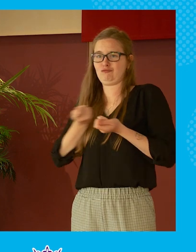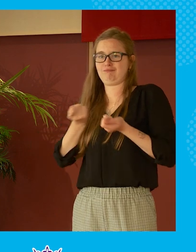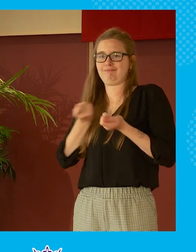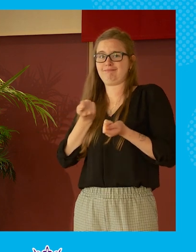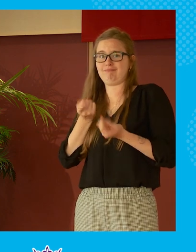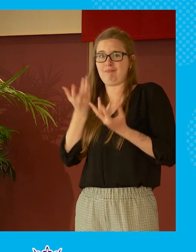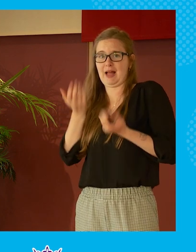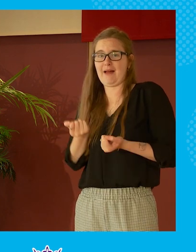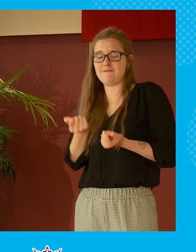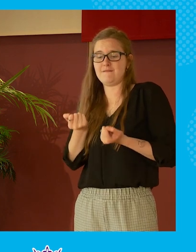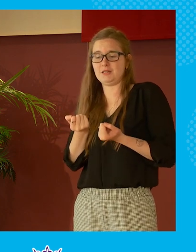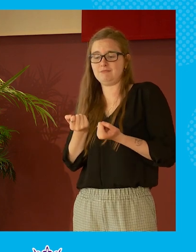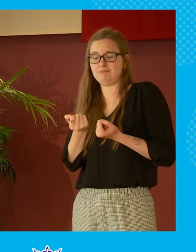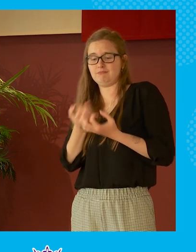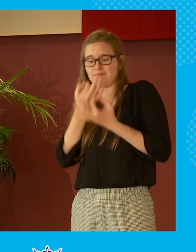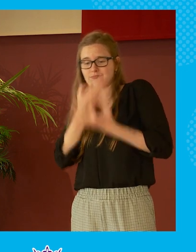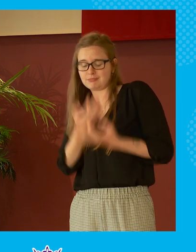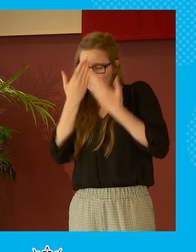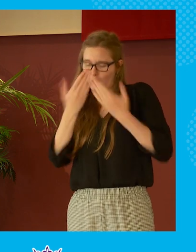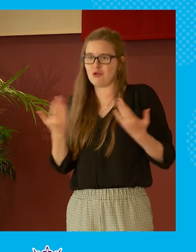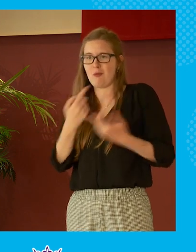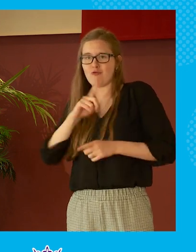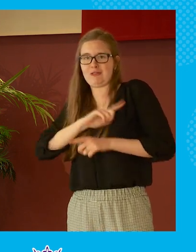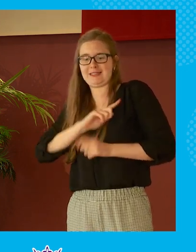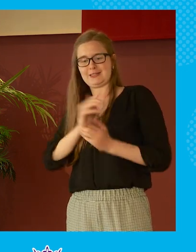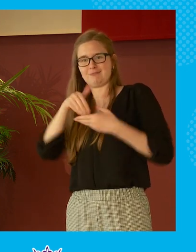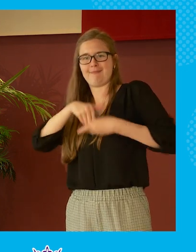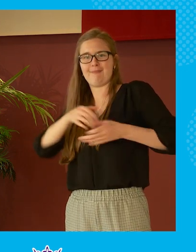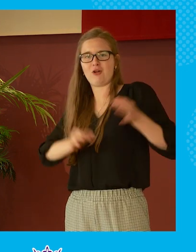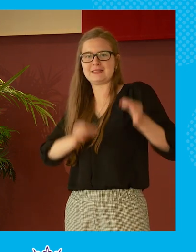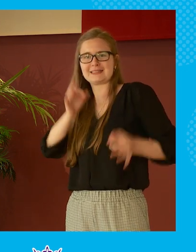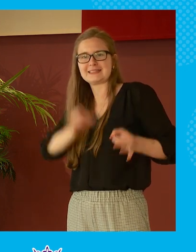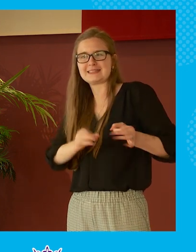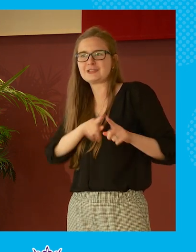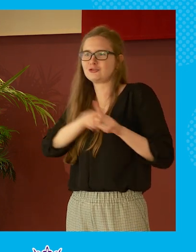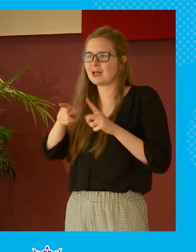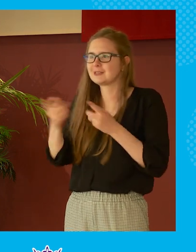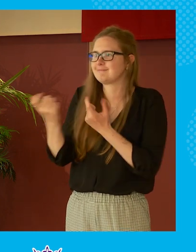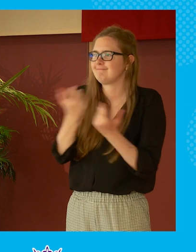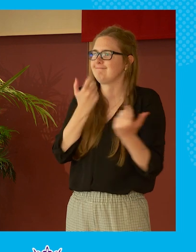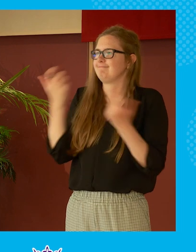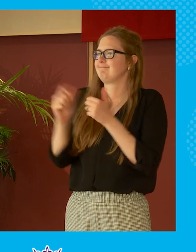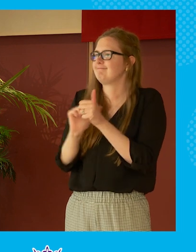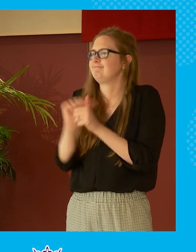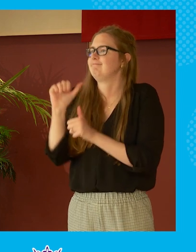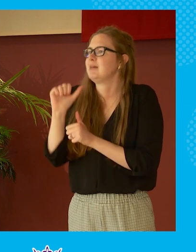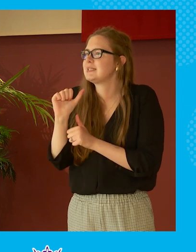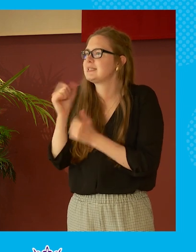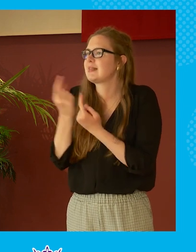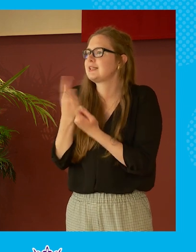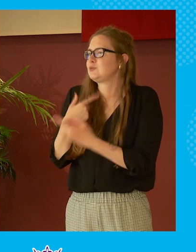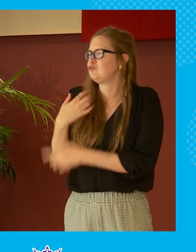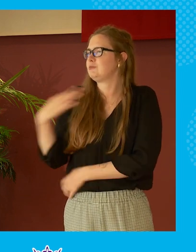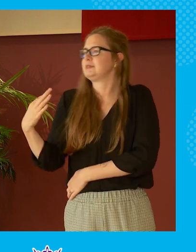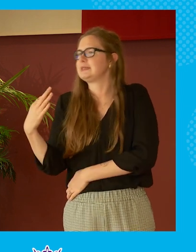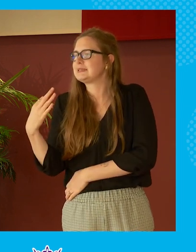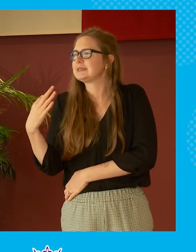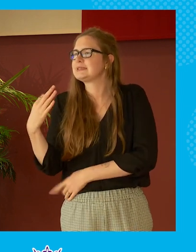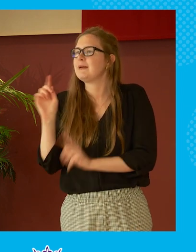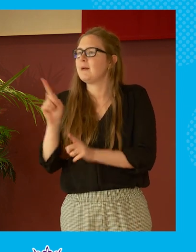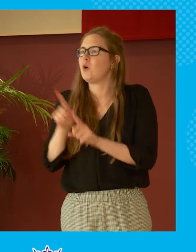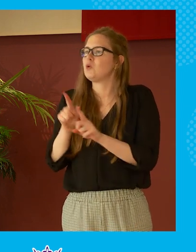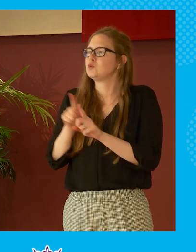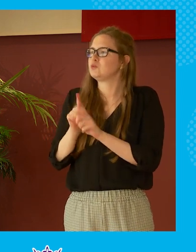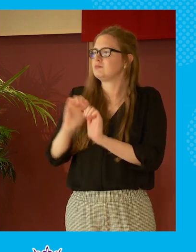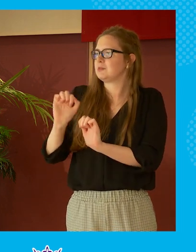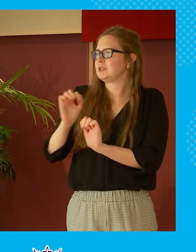have gone into it for honorable reasons and are are are seeking to do the best by the people they represent you know by